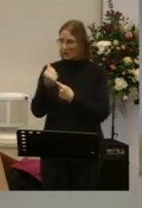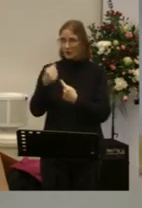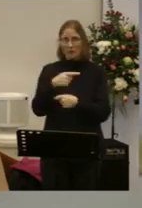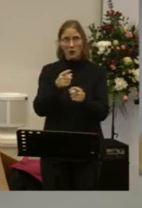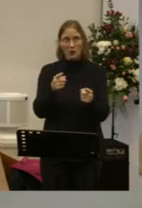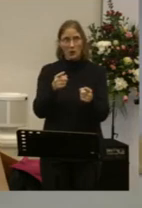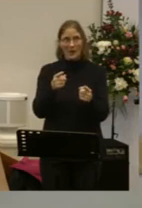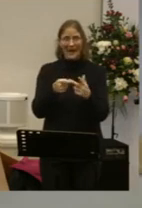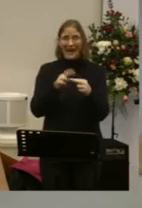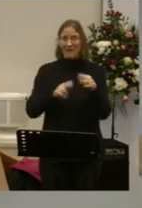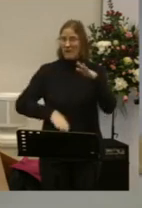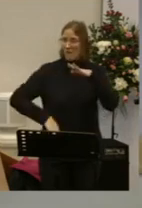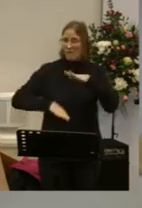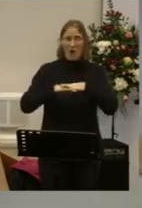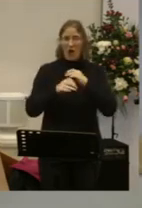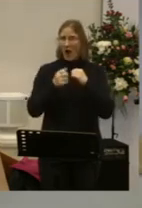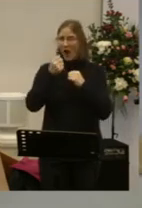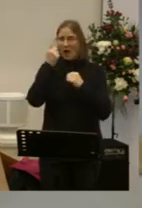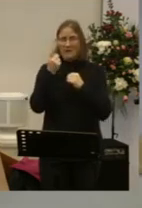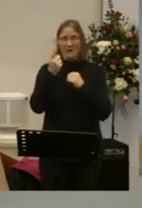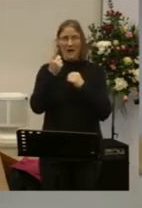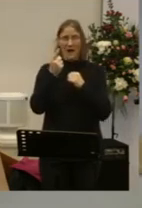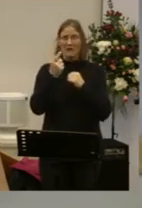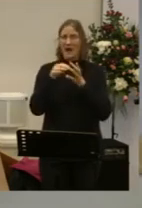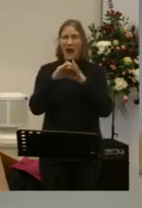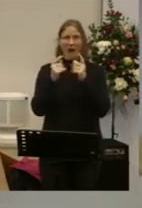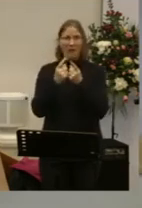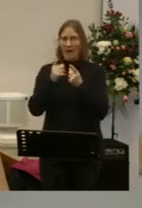Because if you understood for a second what you had